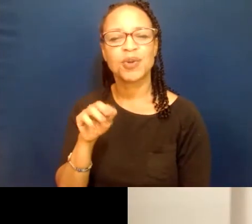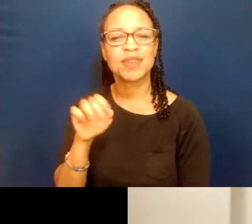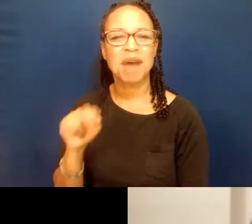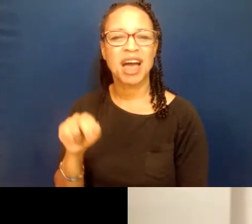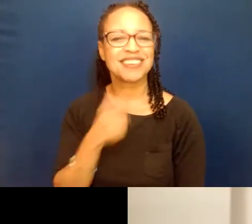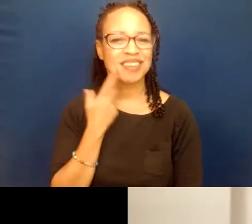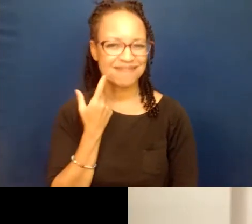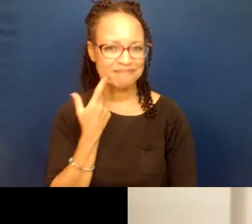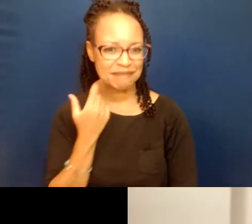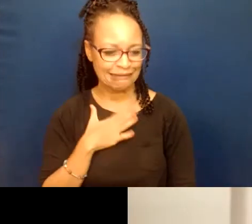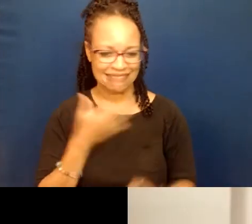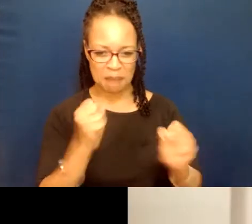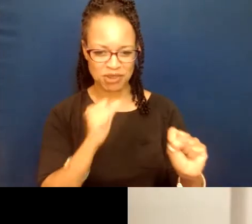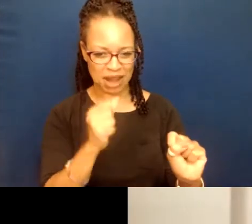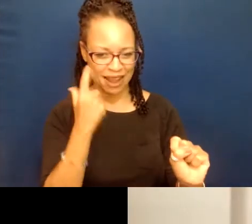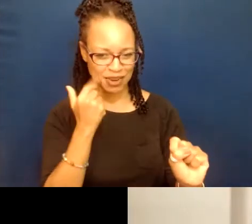I'll try not to cry.